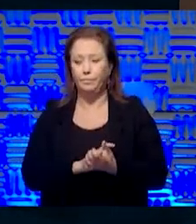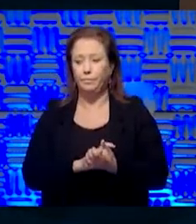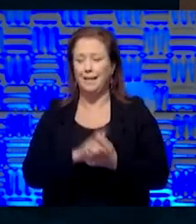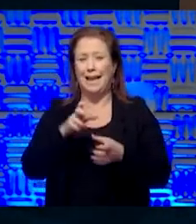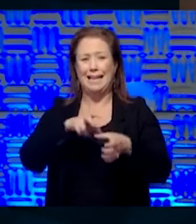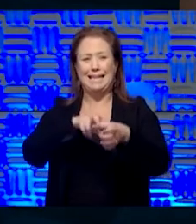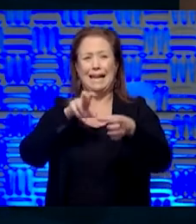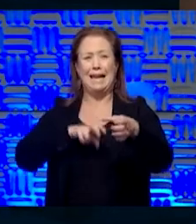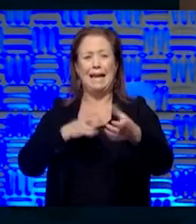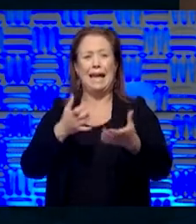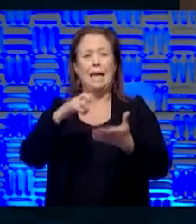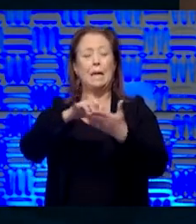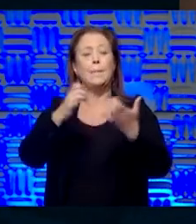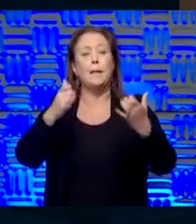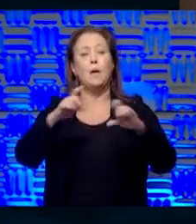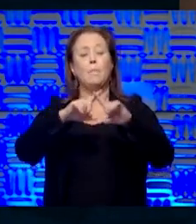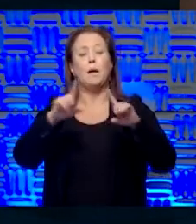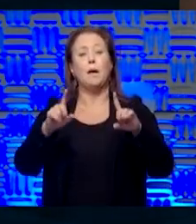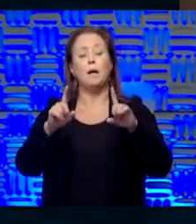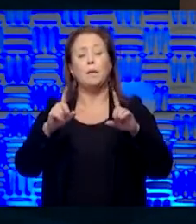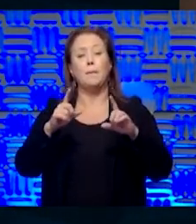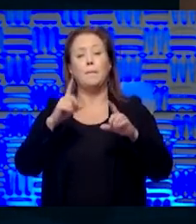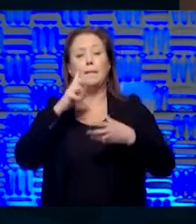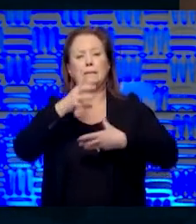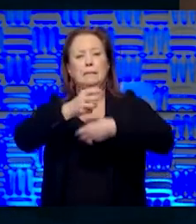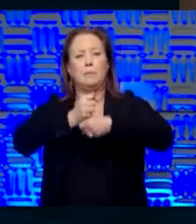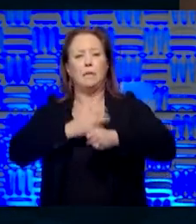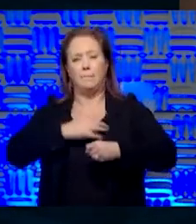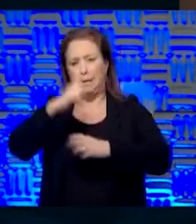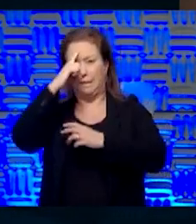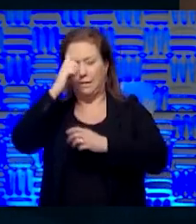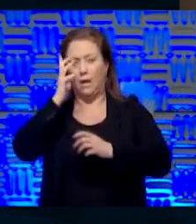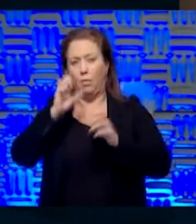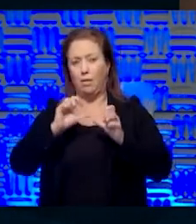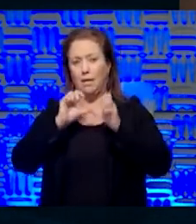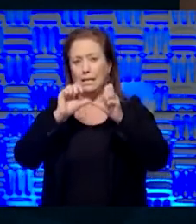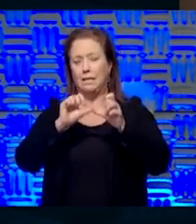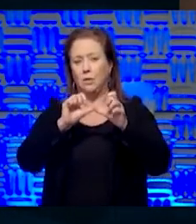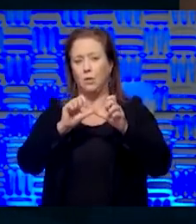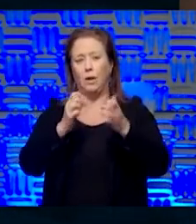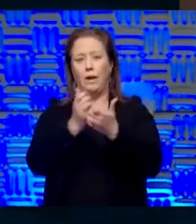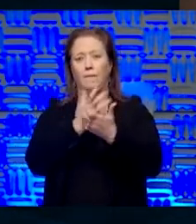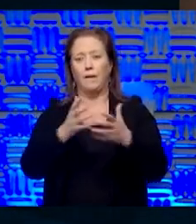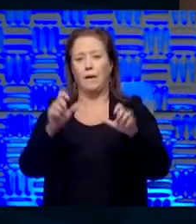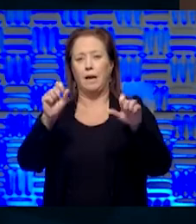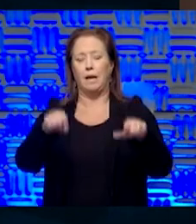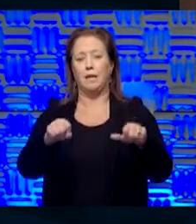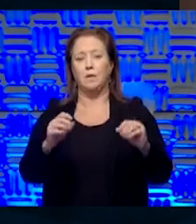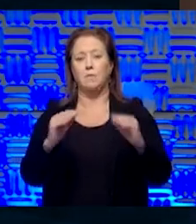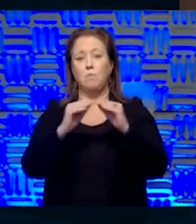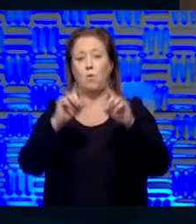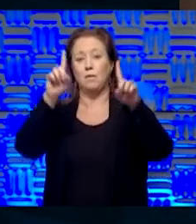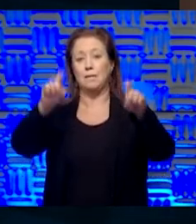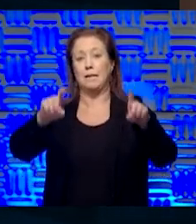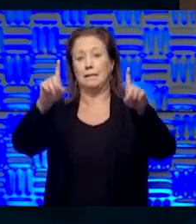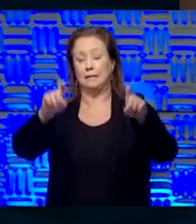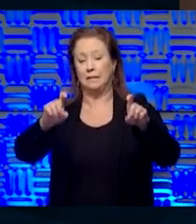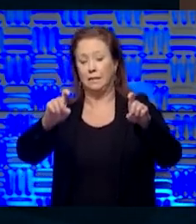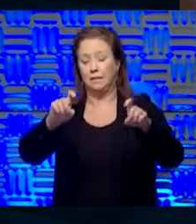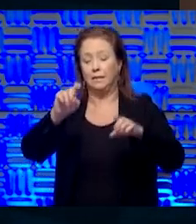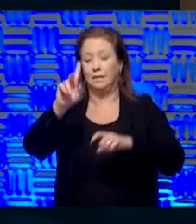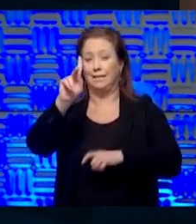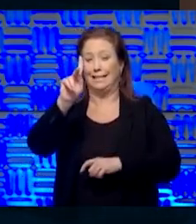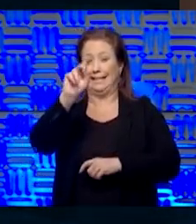need to go. What I would say is, to sum up my thoughts, I will continue to do everything I can to get more tests to